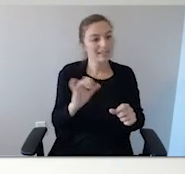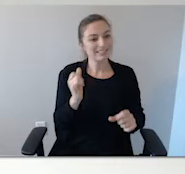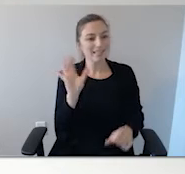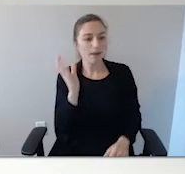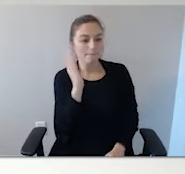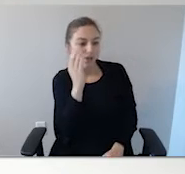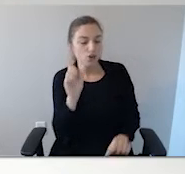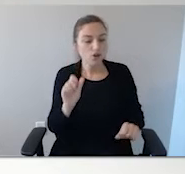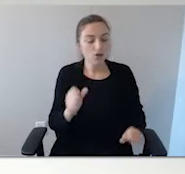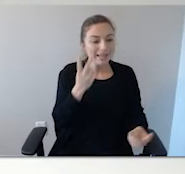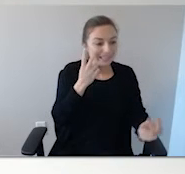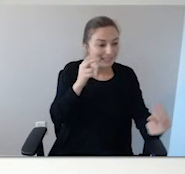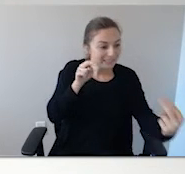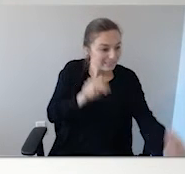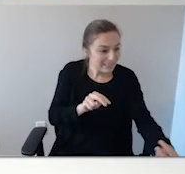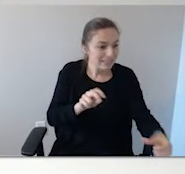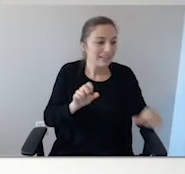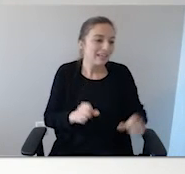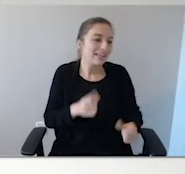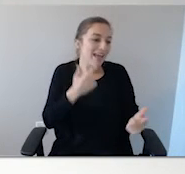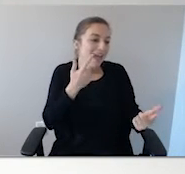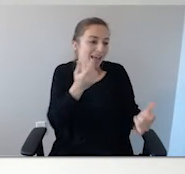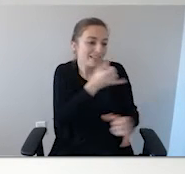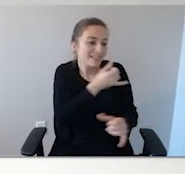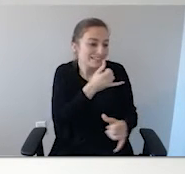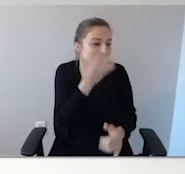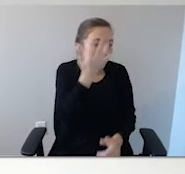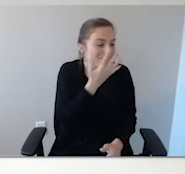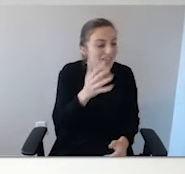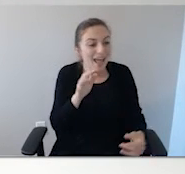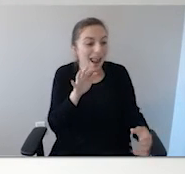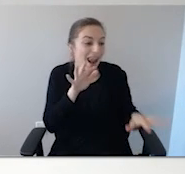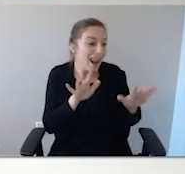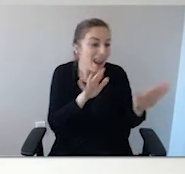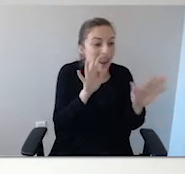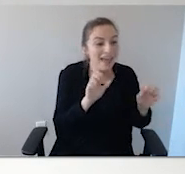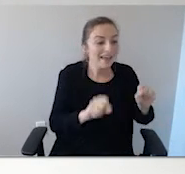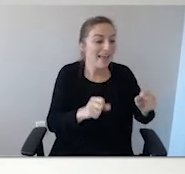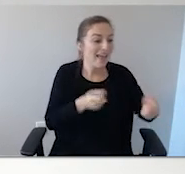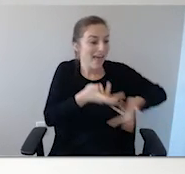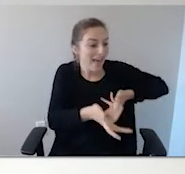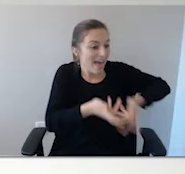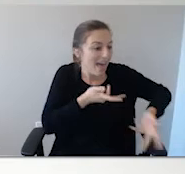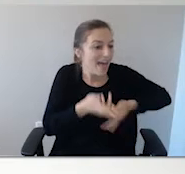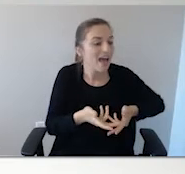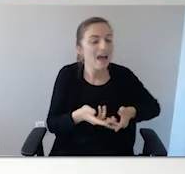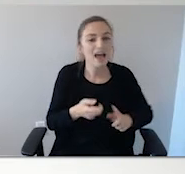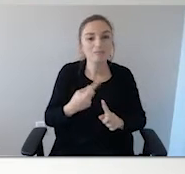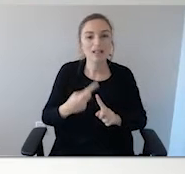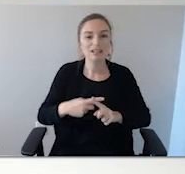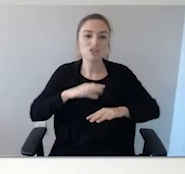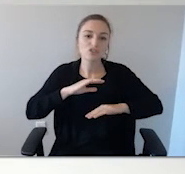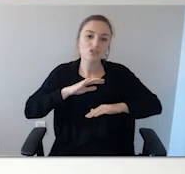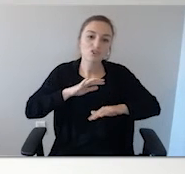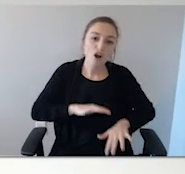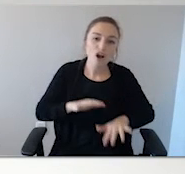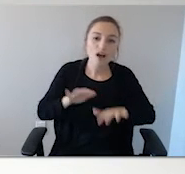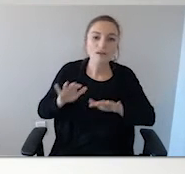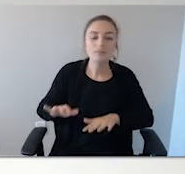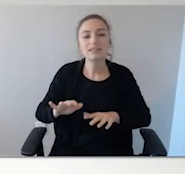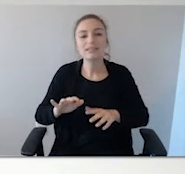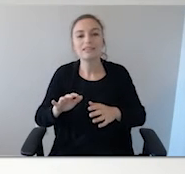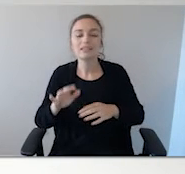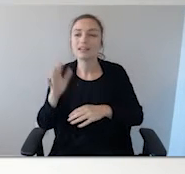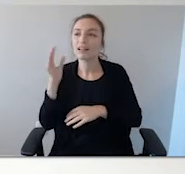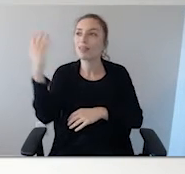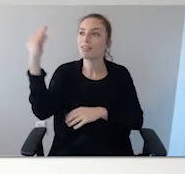It acts like a mirror. They can see themselves in it. They can make silly faces like my son would do. And then, just the calming effect of the water